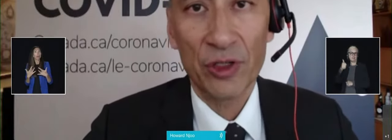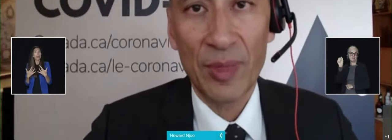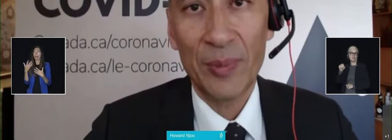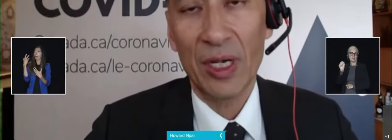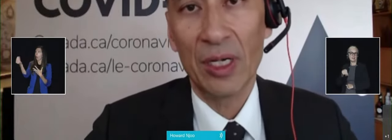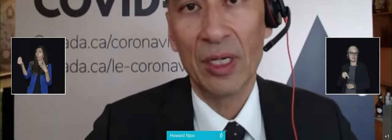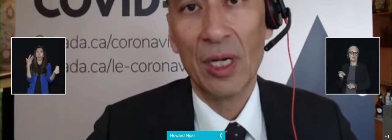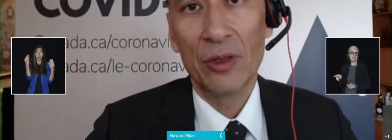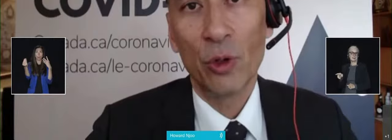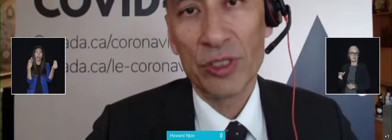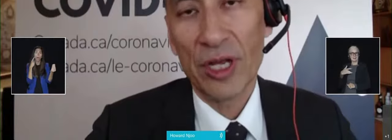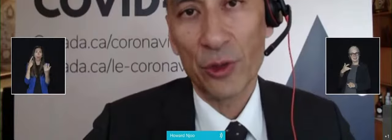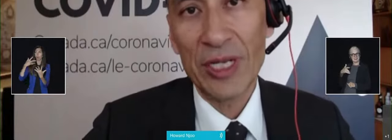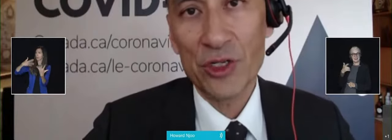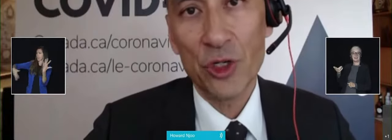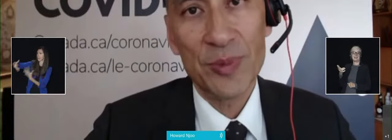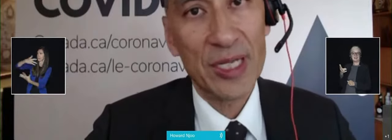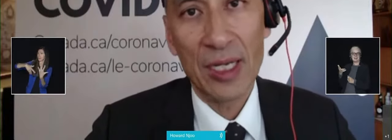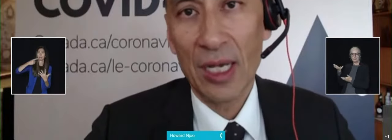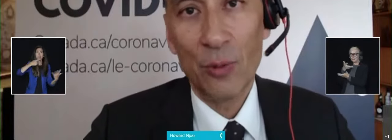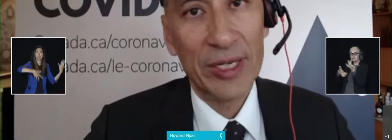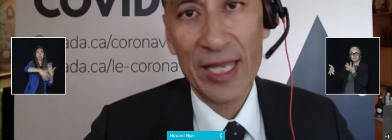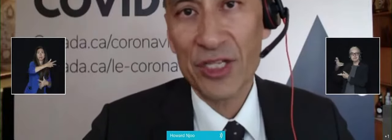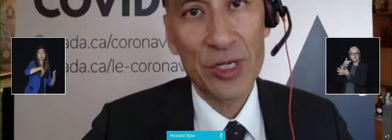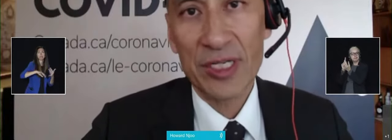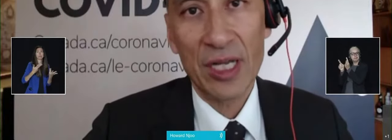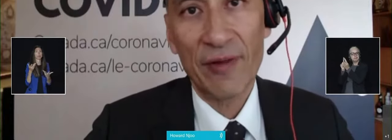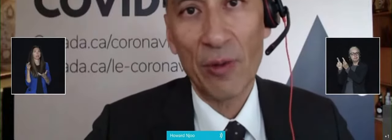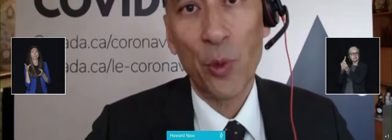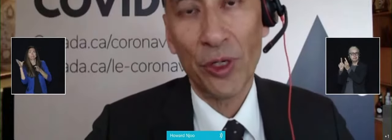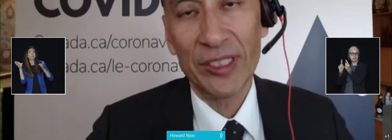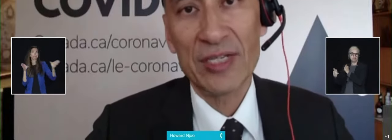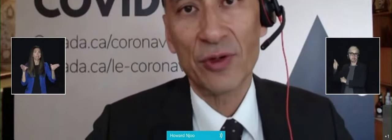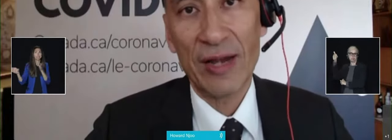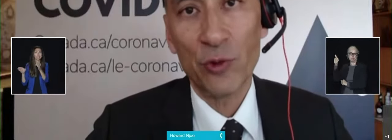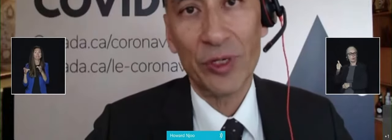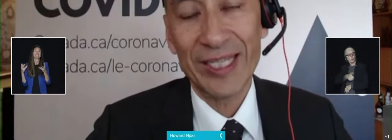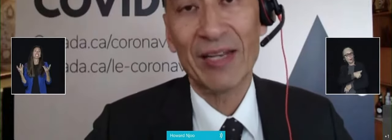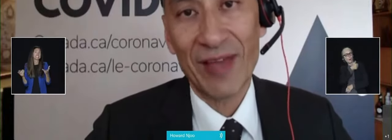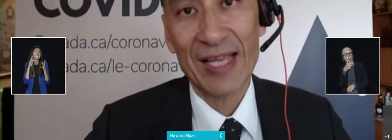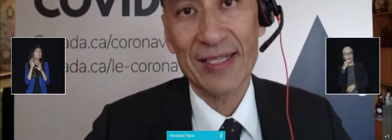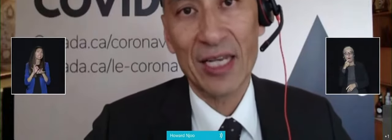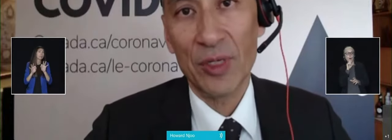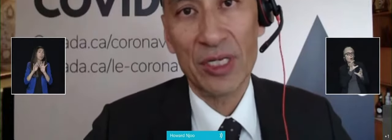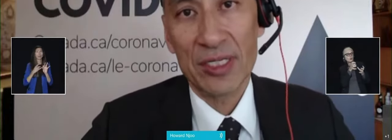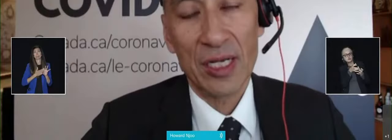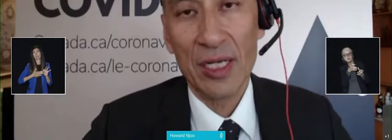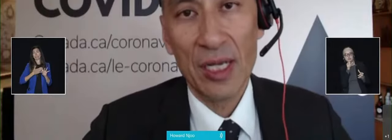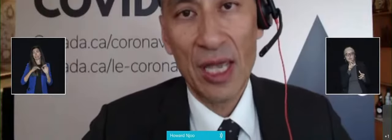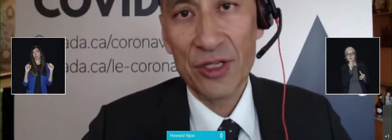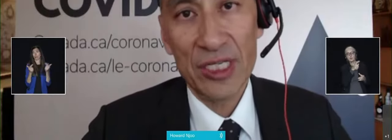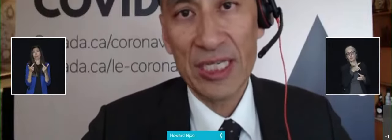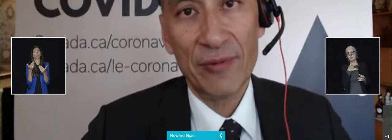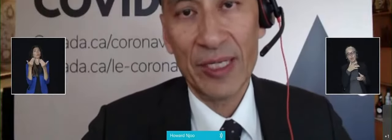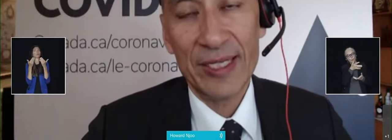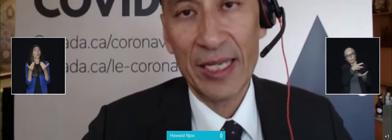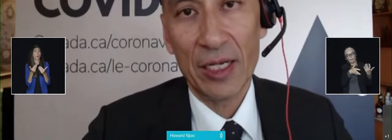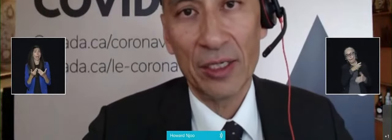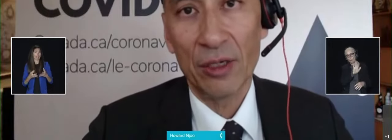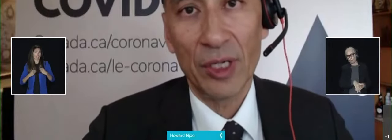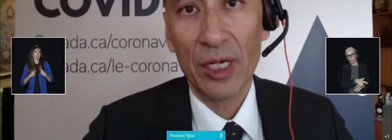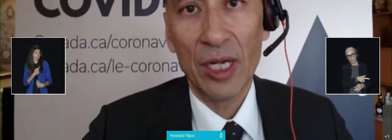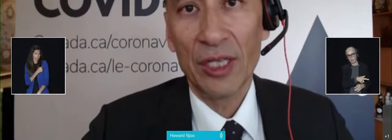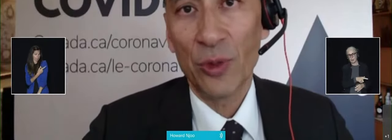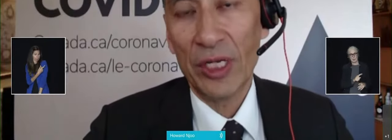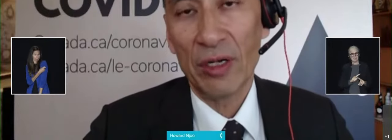person compared to maybe those in other age groups. We can't stress enough how important it is for everyone to get vaccinated because, as you can see from the